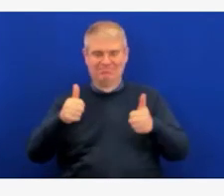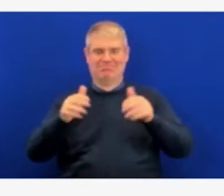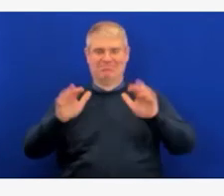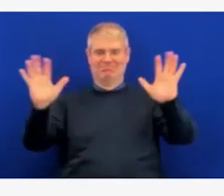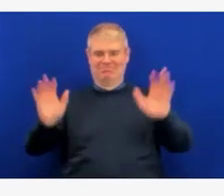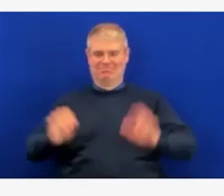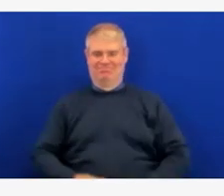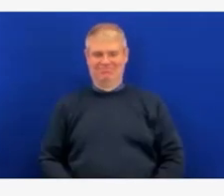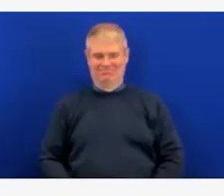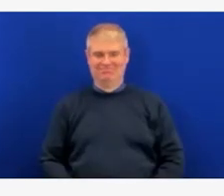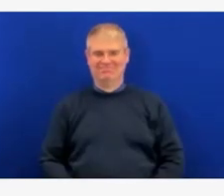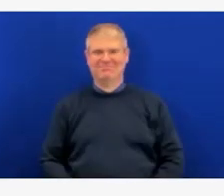Thanks for